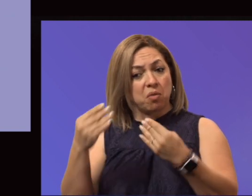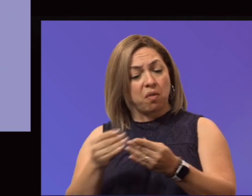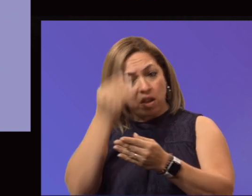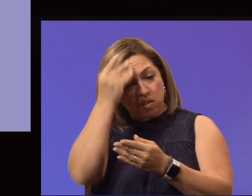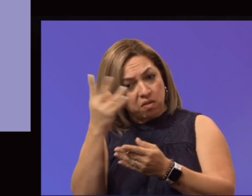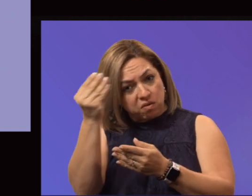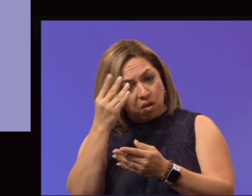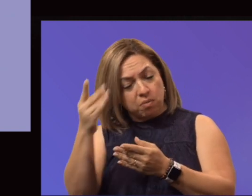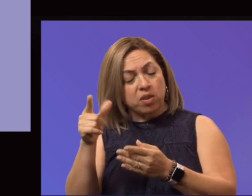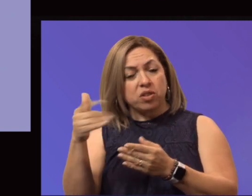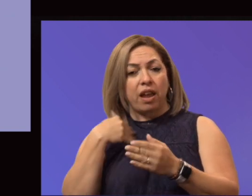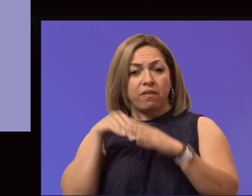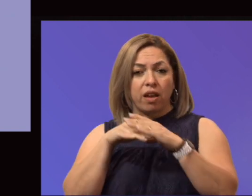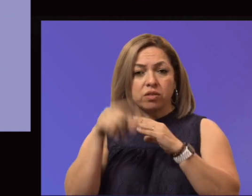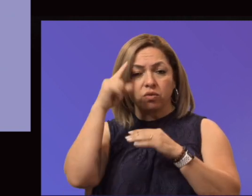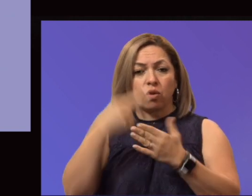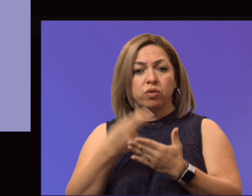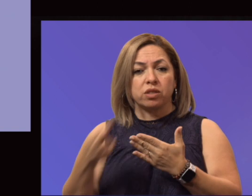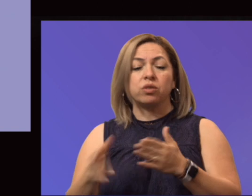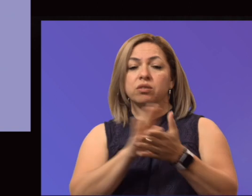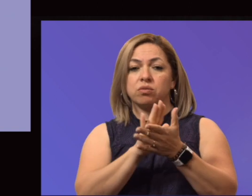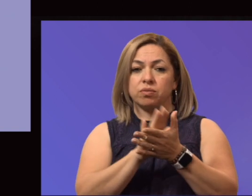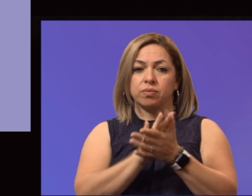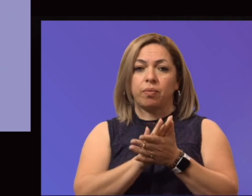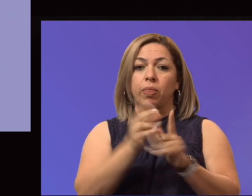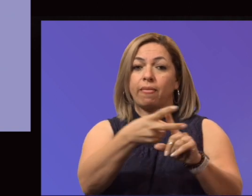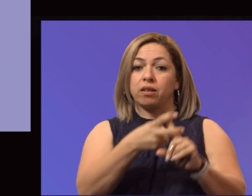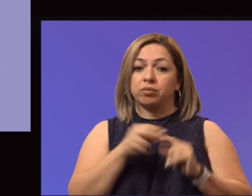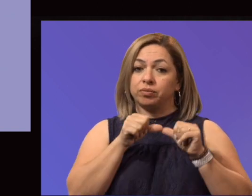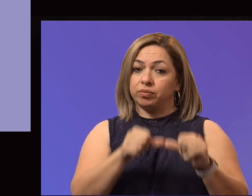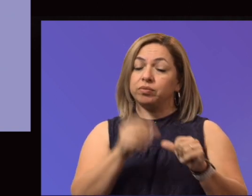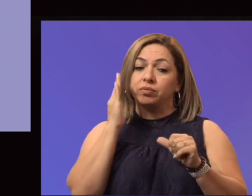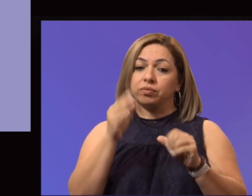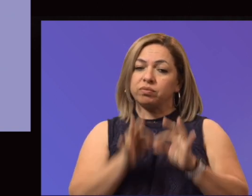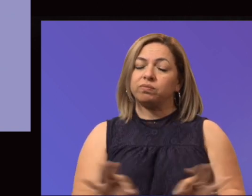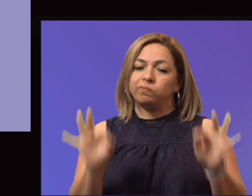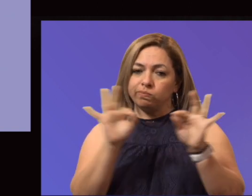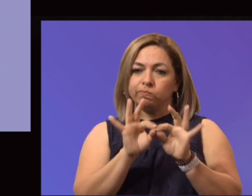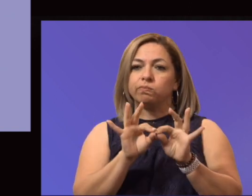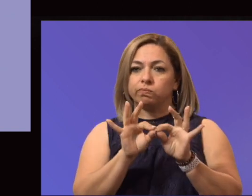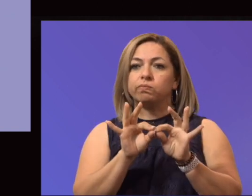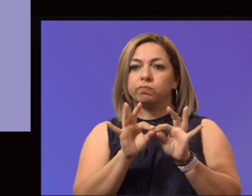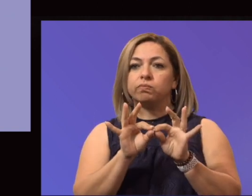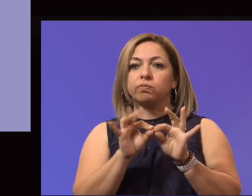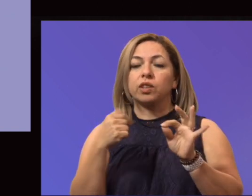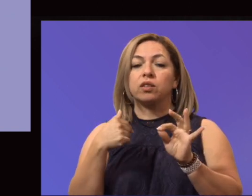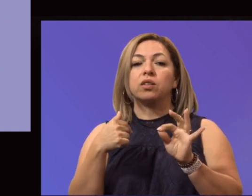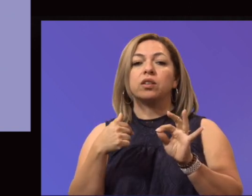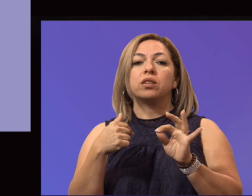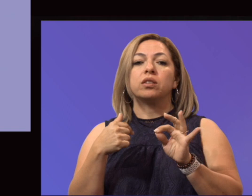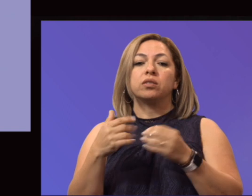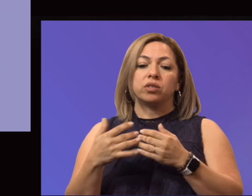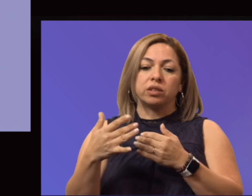access to those resources. So kudos. Recruitment will continue to play a larger and larger role as we continue to move forward